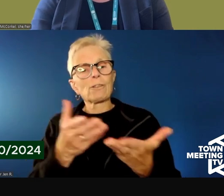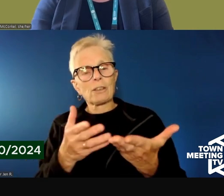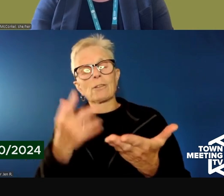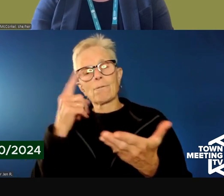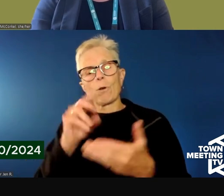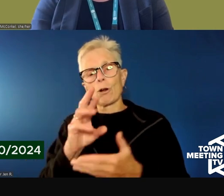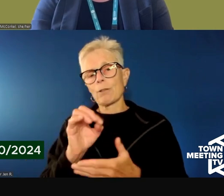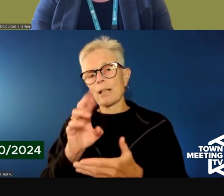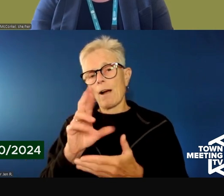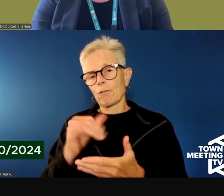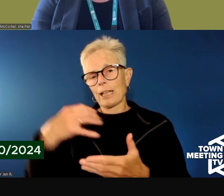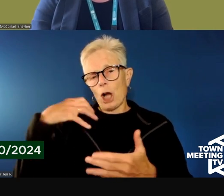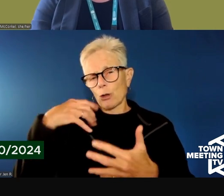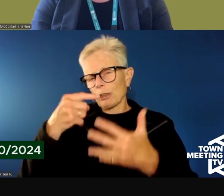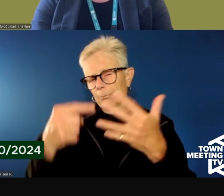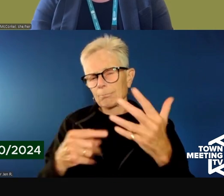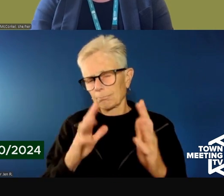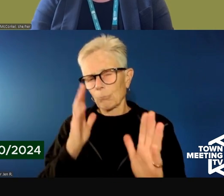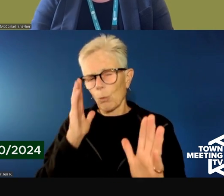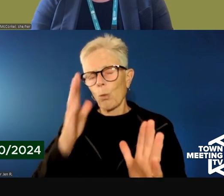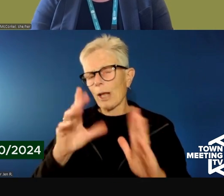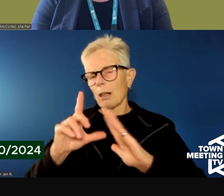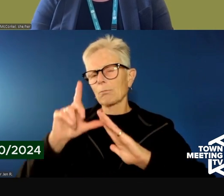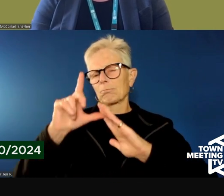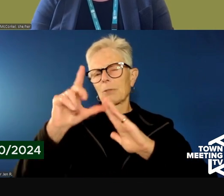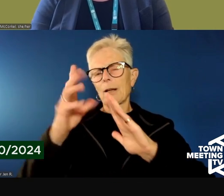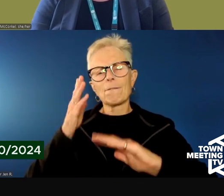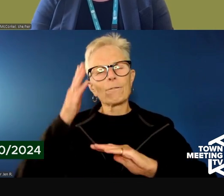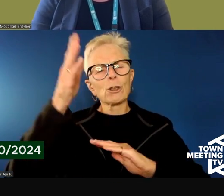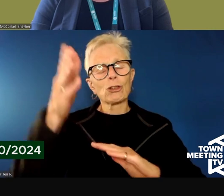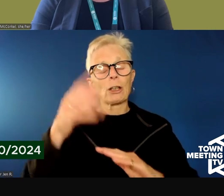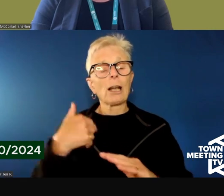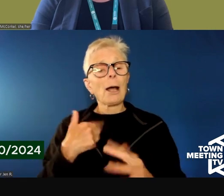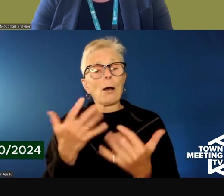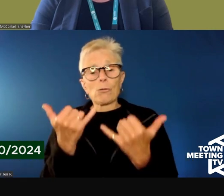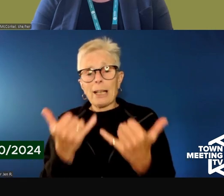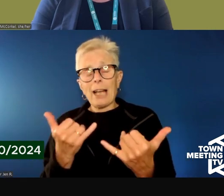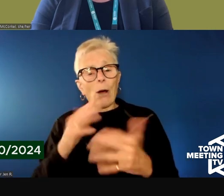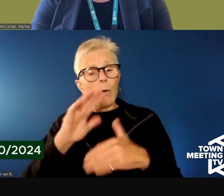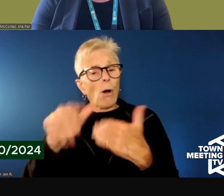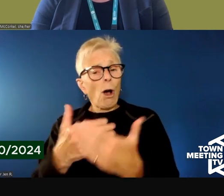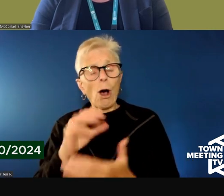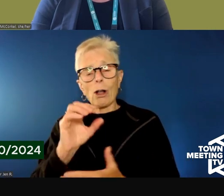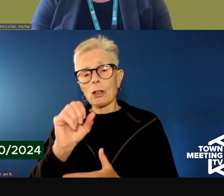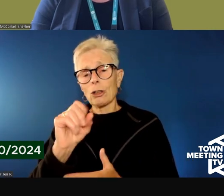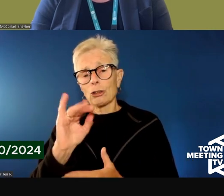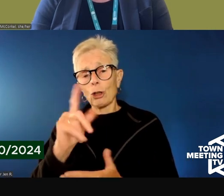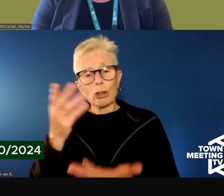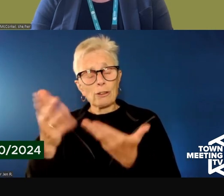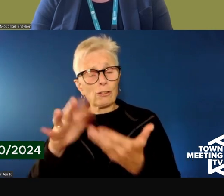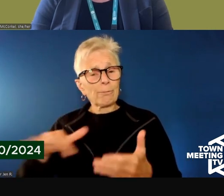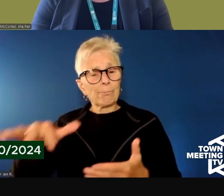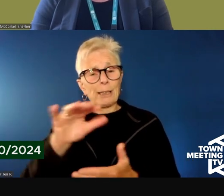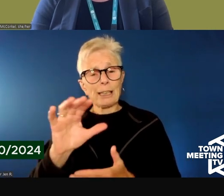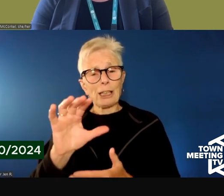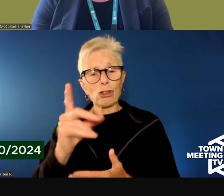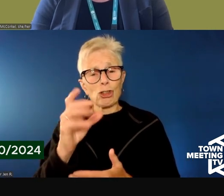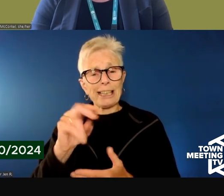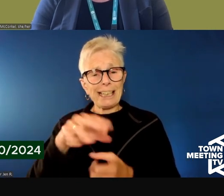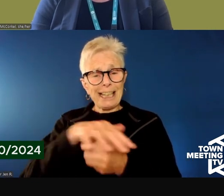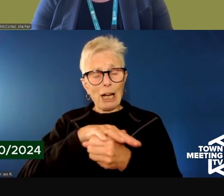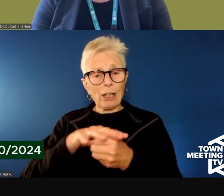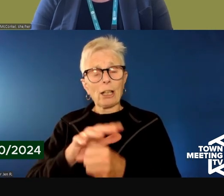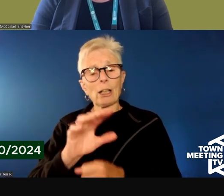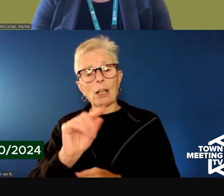Currently, as with, I'll say all social services in Chittenden County, the turning